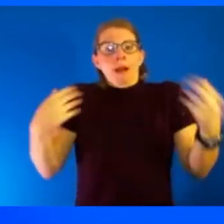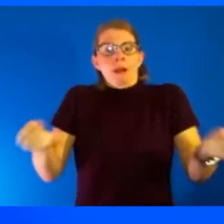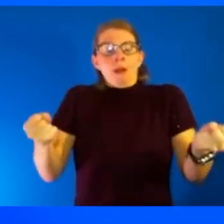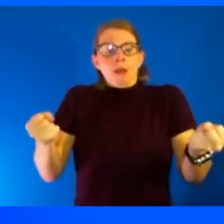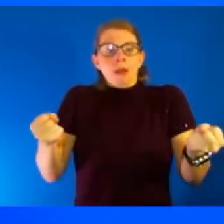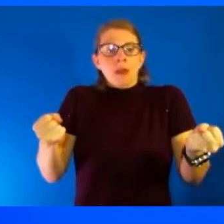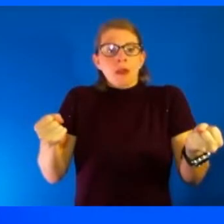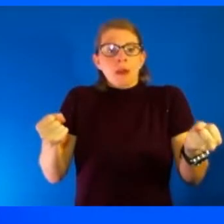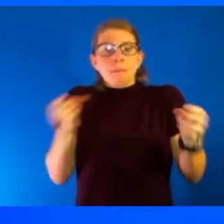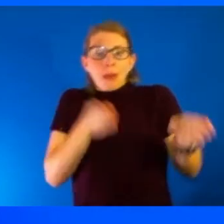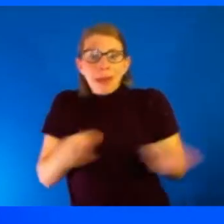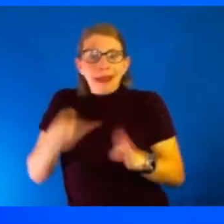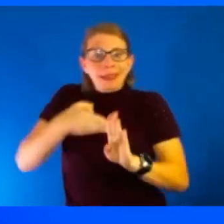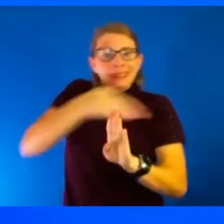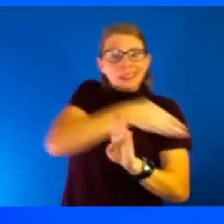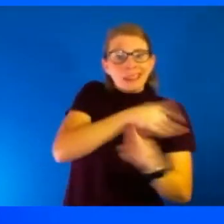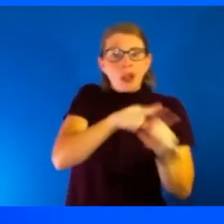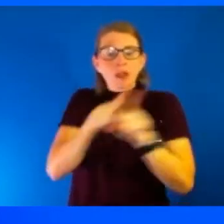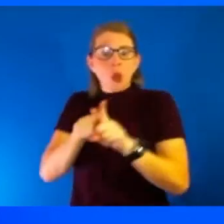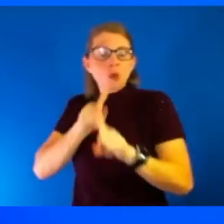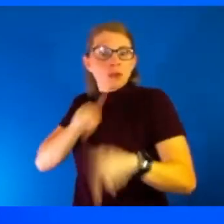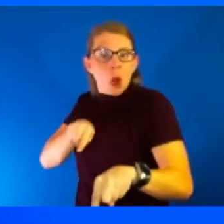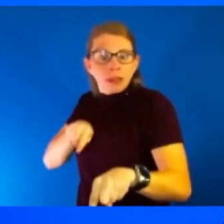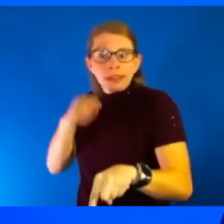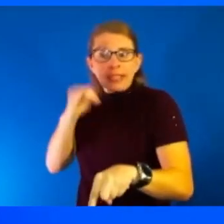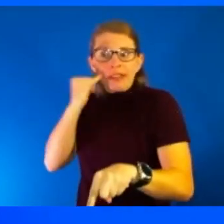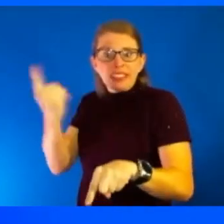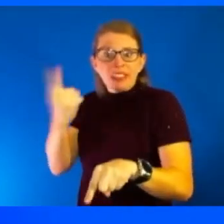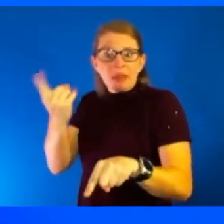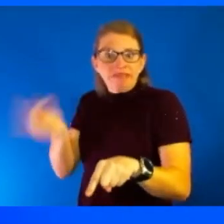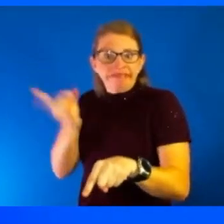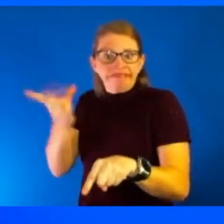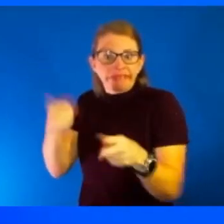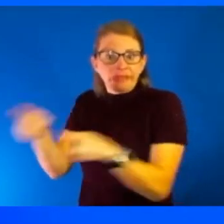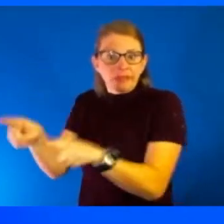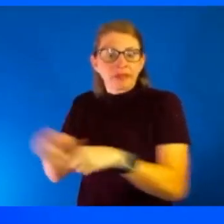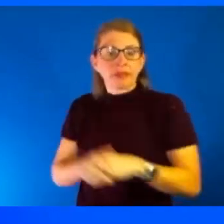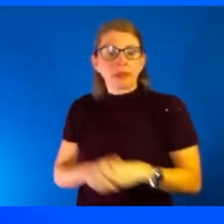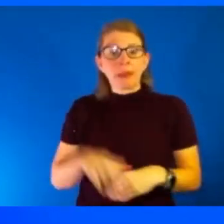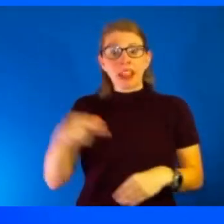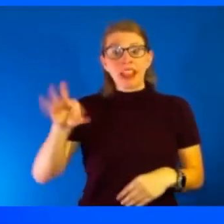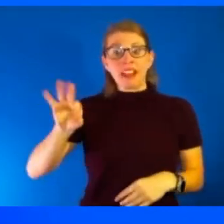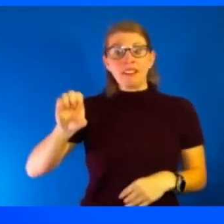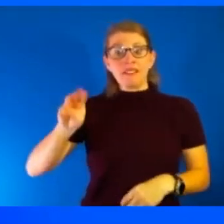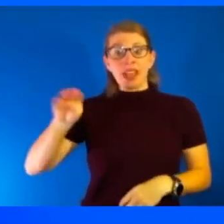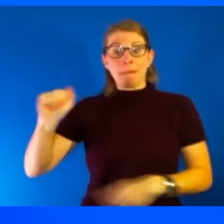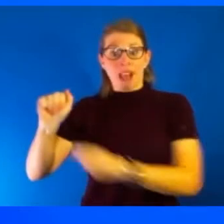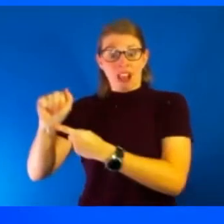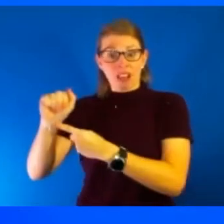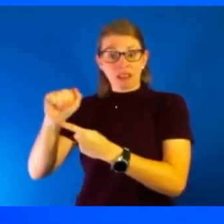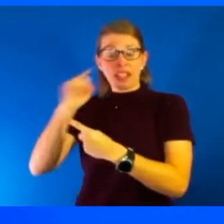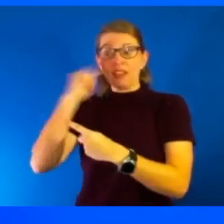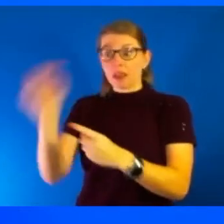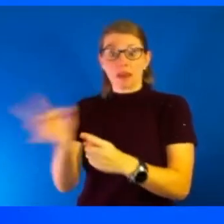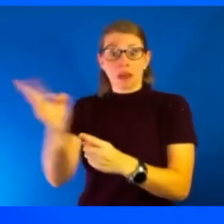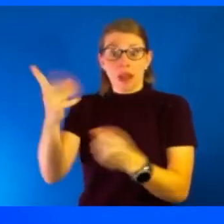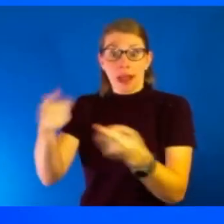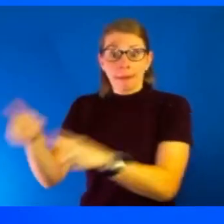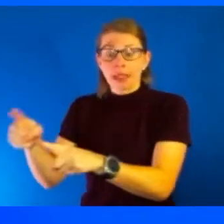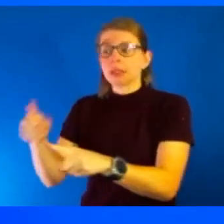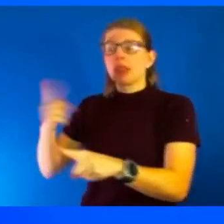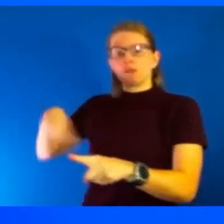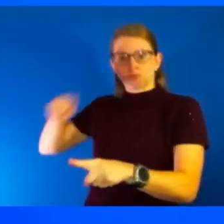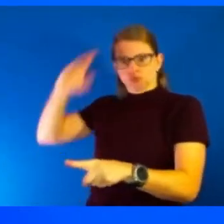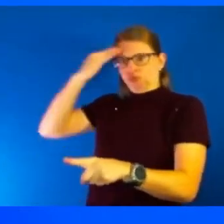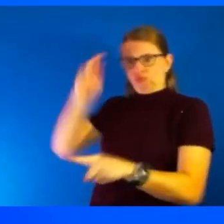You know, we see the terrific work that FEMA does around logistics for disasters of any sort. And we add